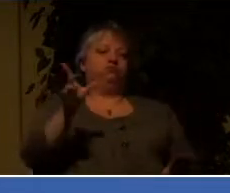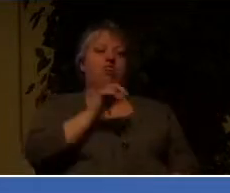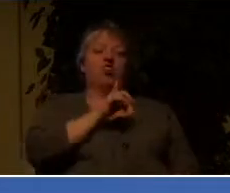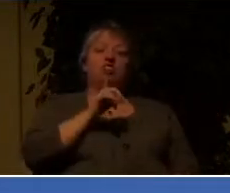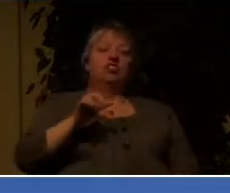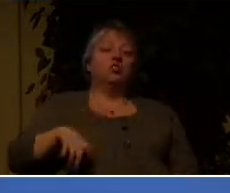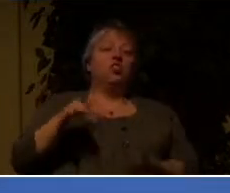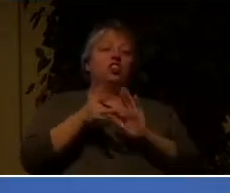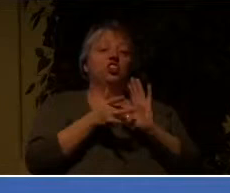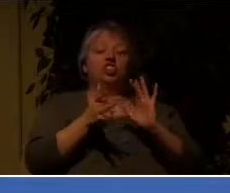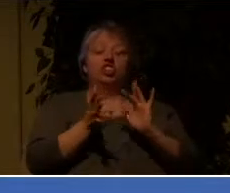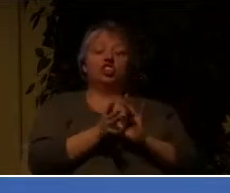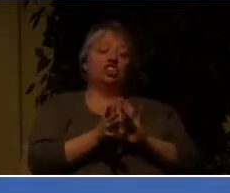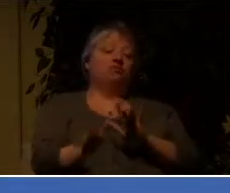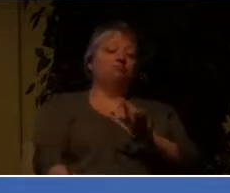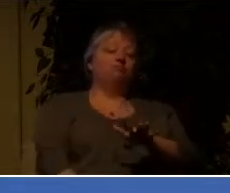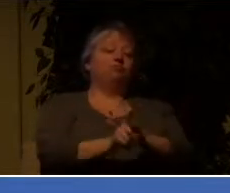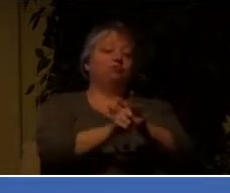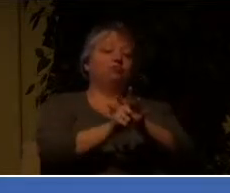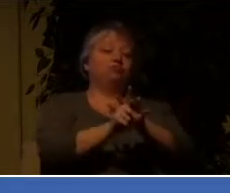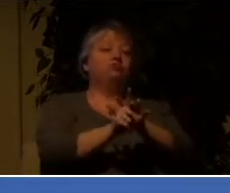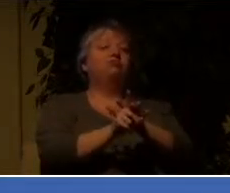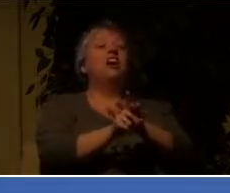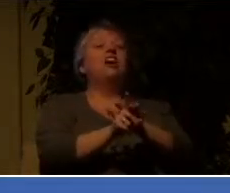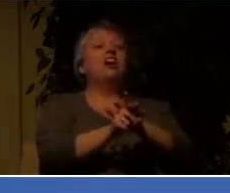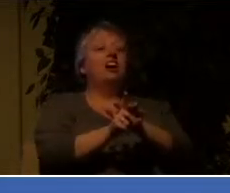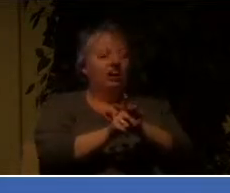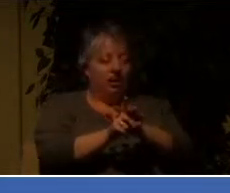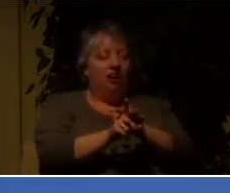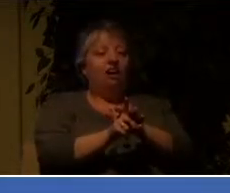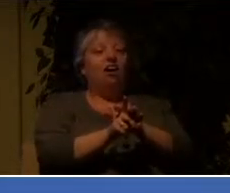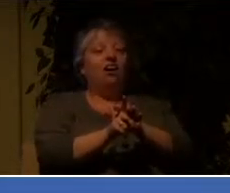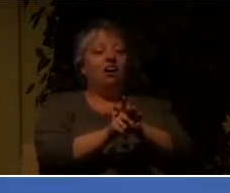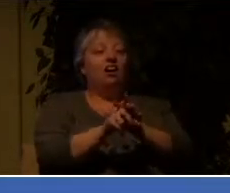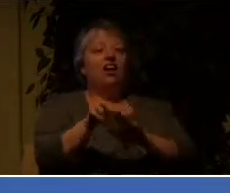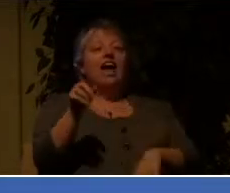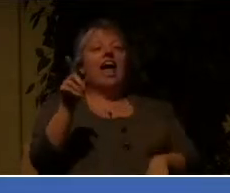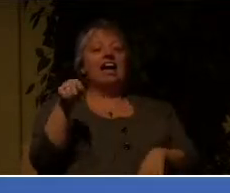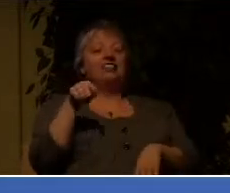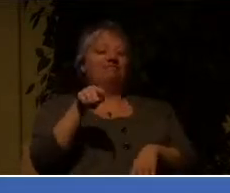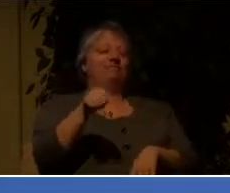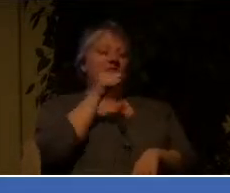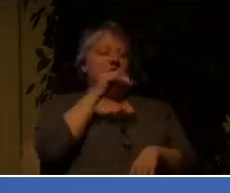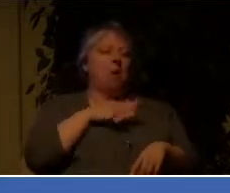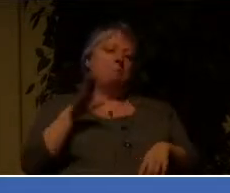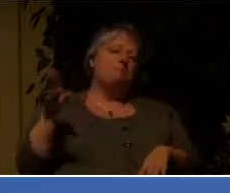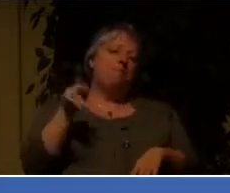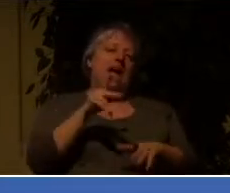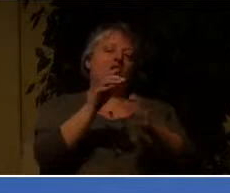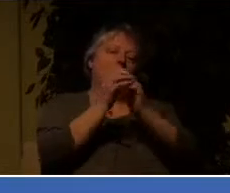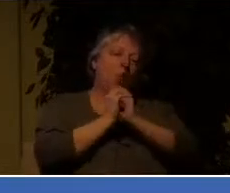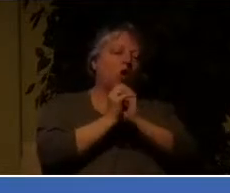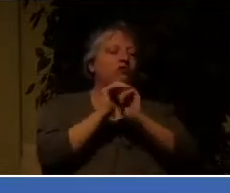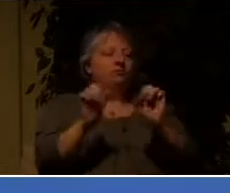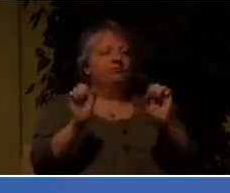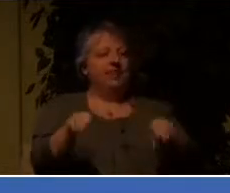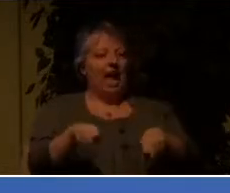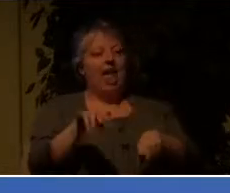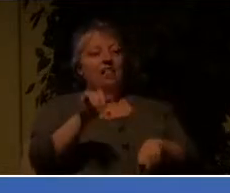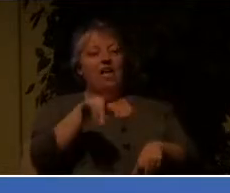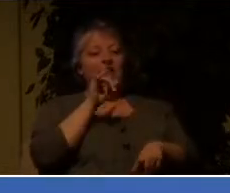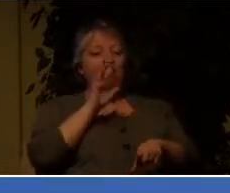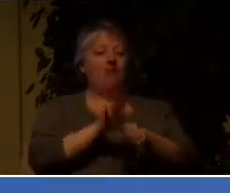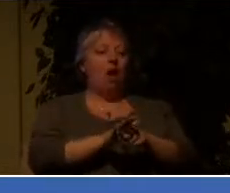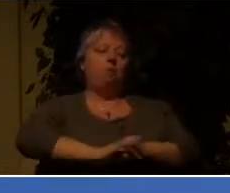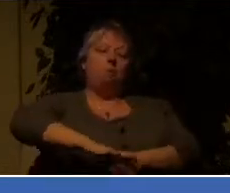will. And she's back to where she ought to be instantly. Her appetite was back and her ability to eat. That's not a word of a lie.